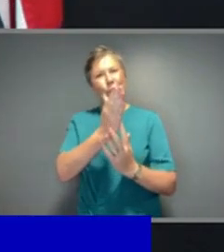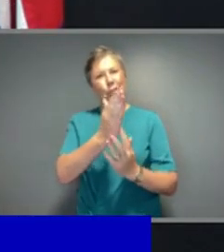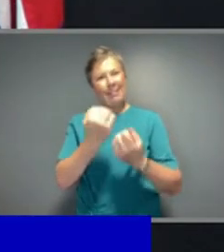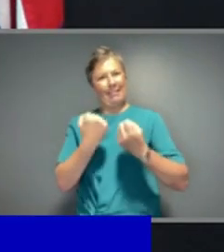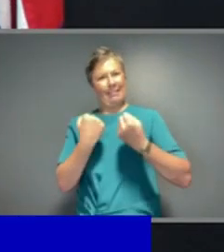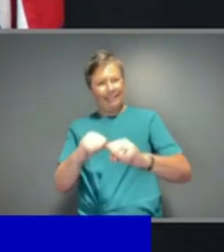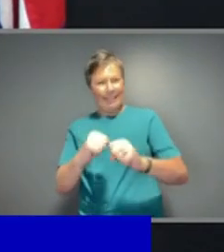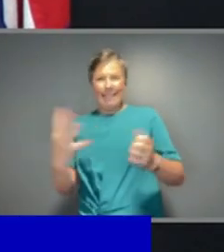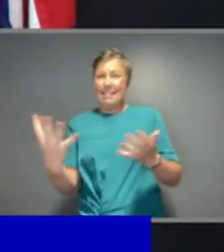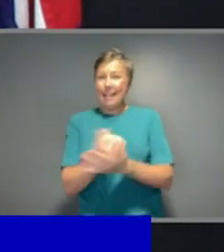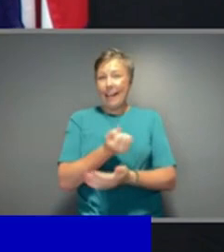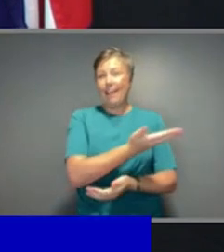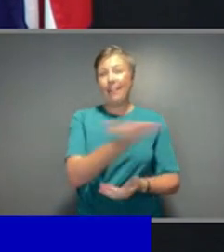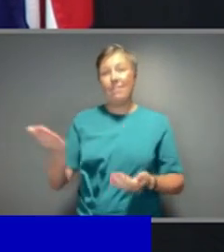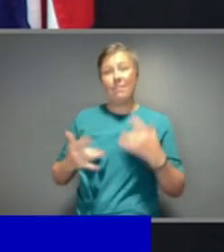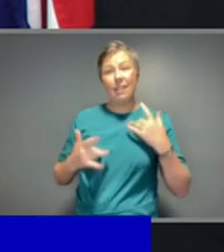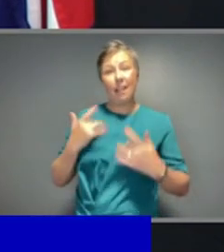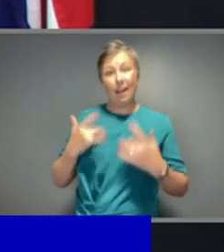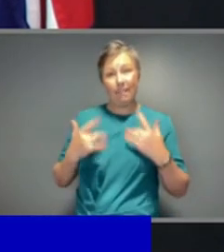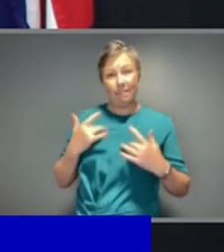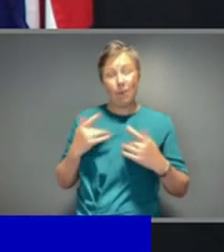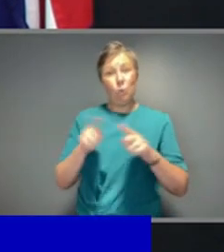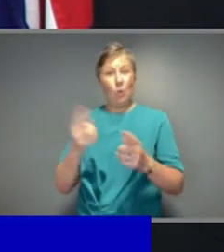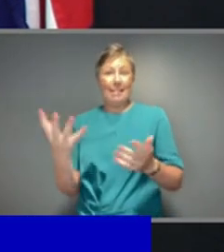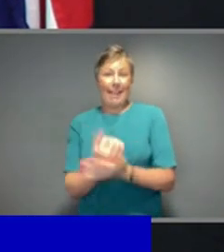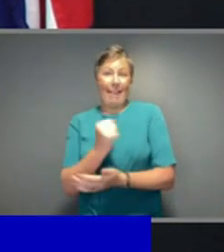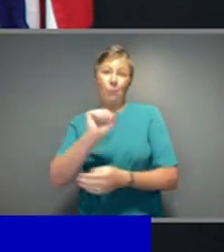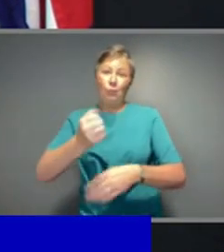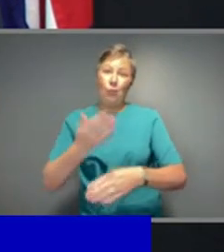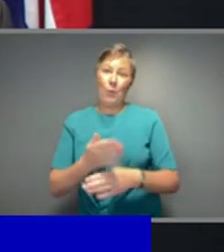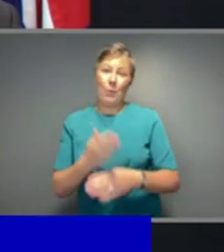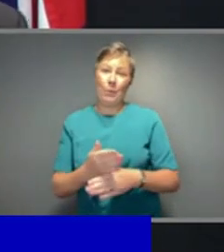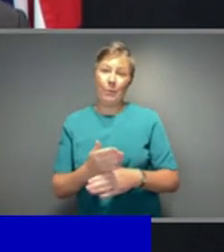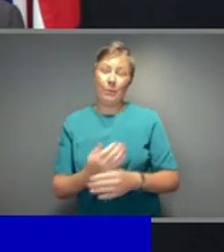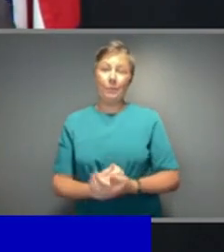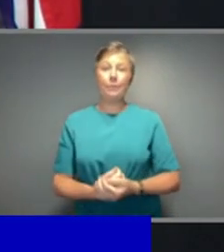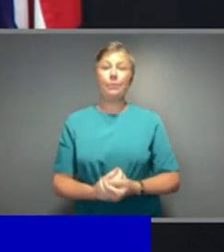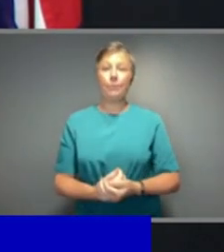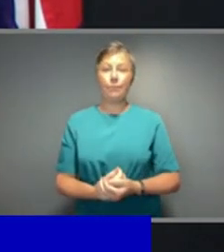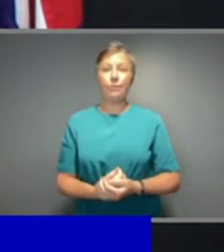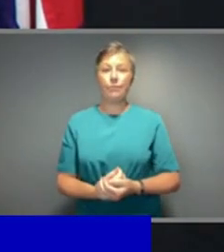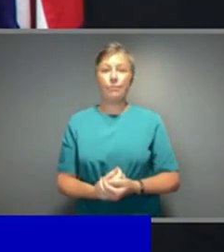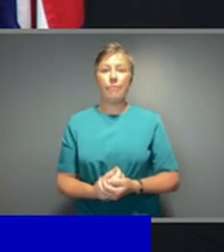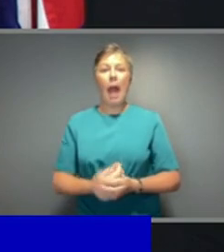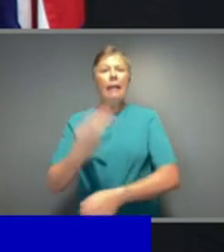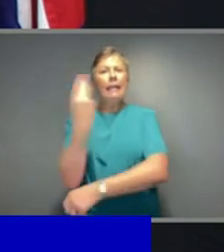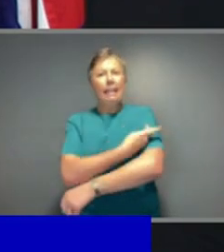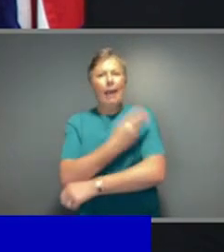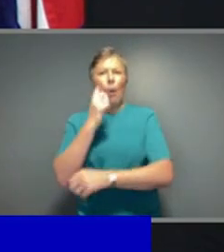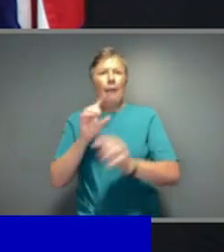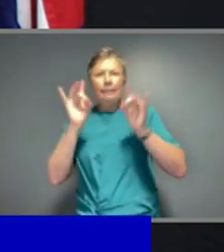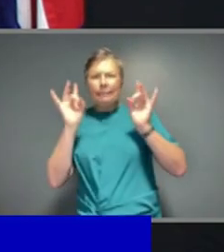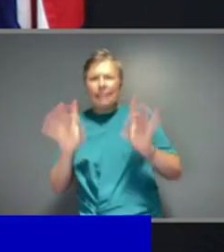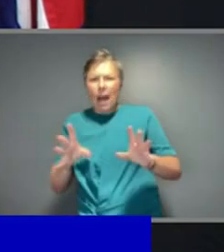and livelihoods. The vaccination program, we have overcome those early challenges which are very familiar to everyone